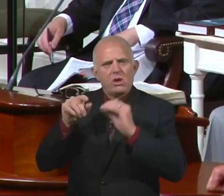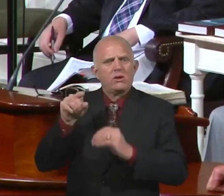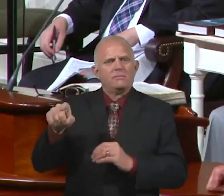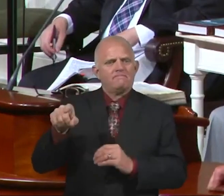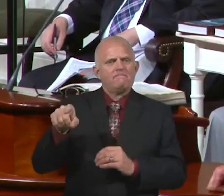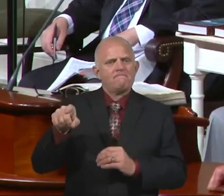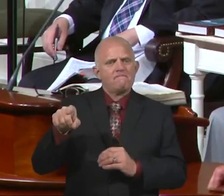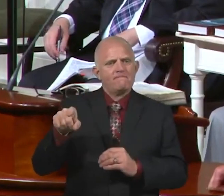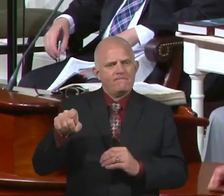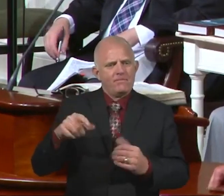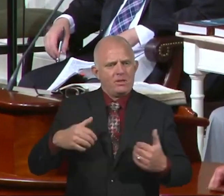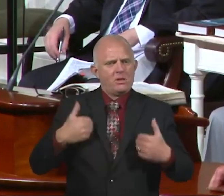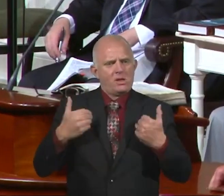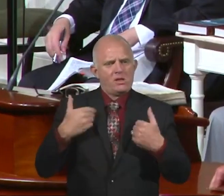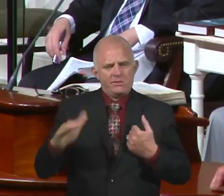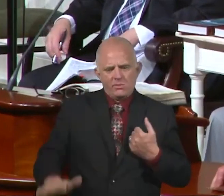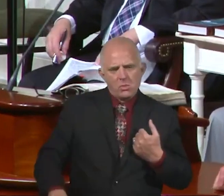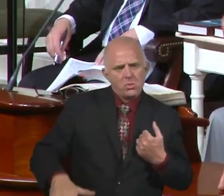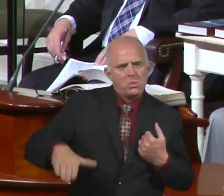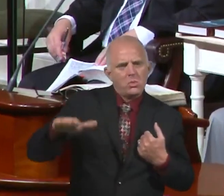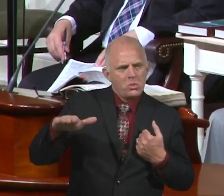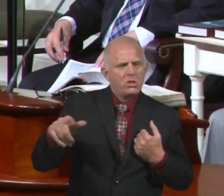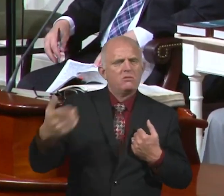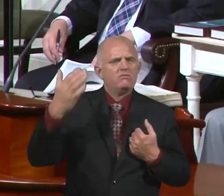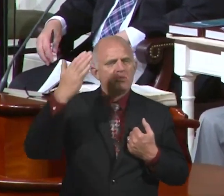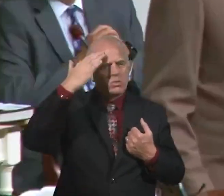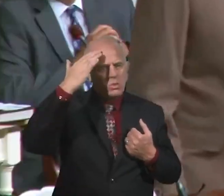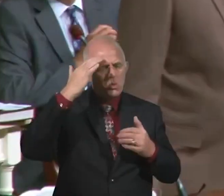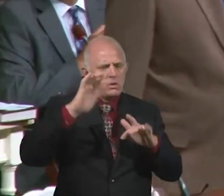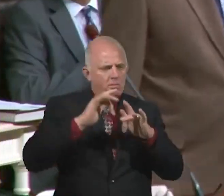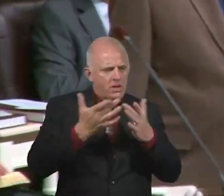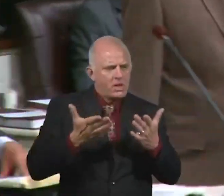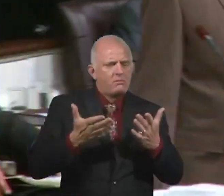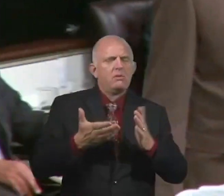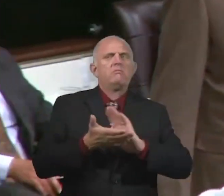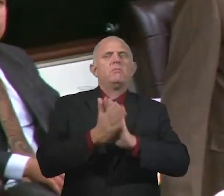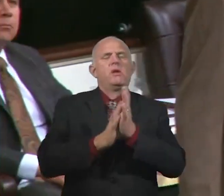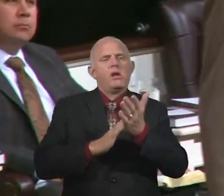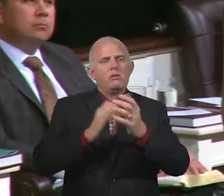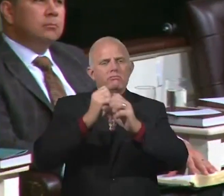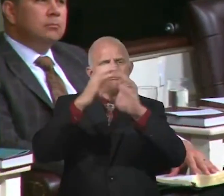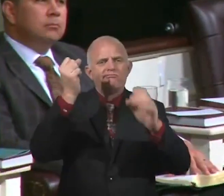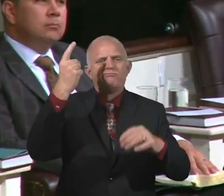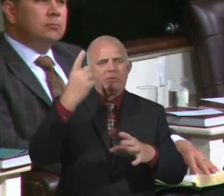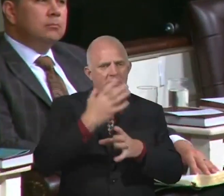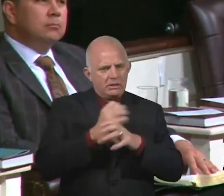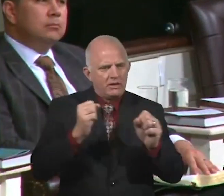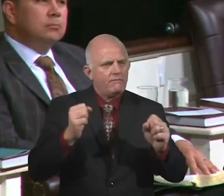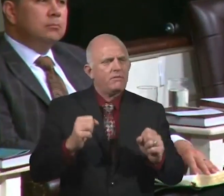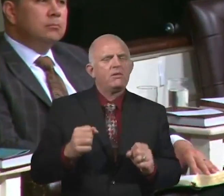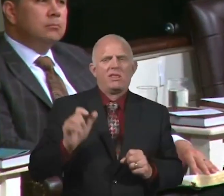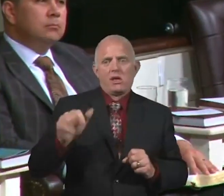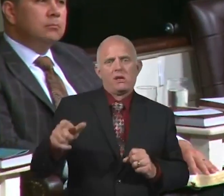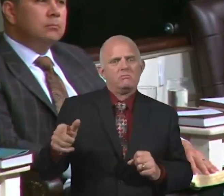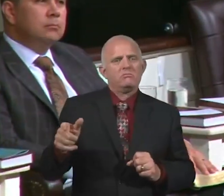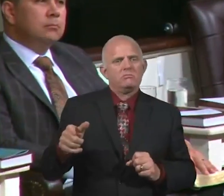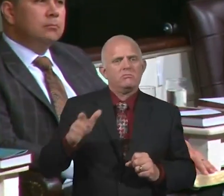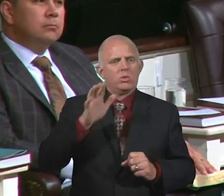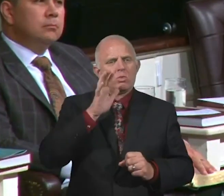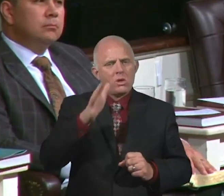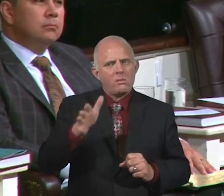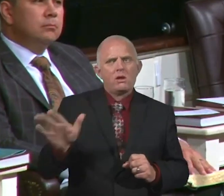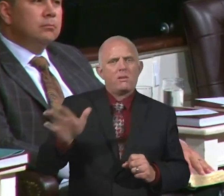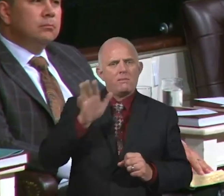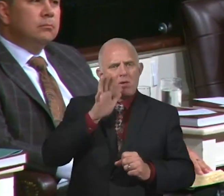that from a child thou hast known the Holy Scriptures that are able to make you wise unto salvation. He said, when you were a kid, your grandmother and your mom